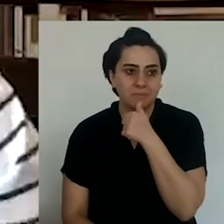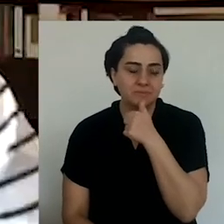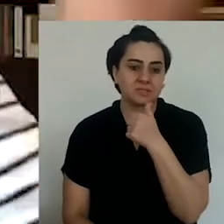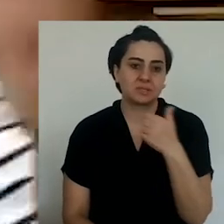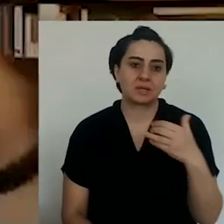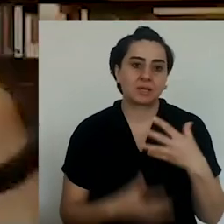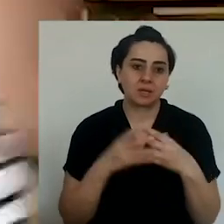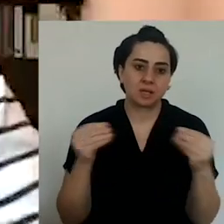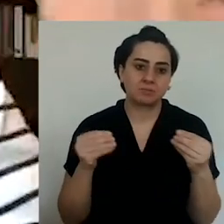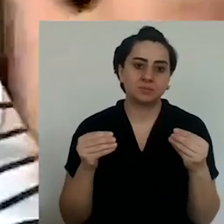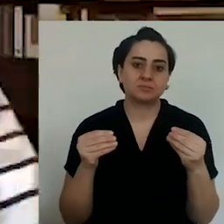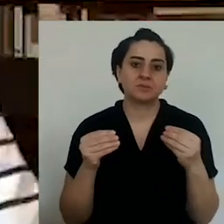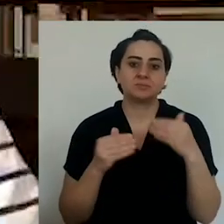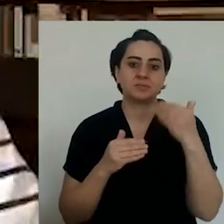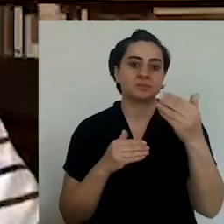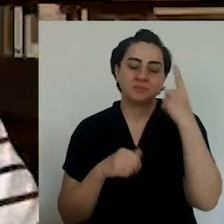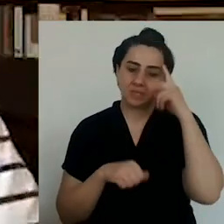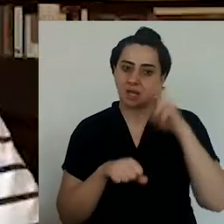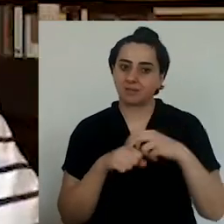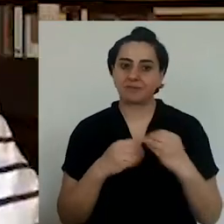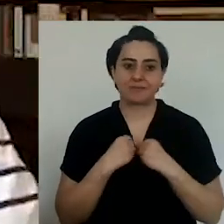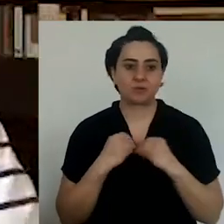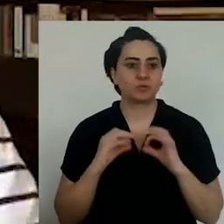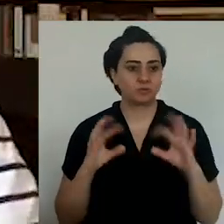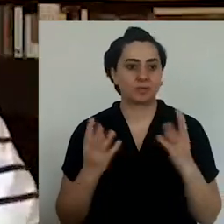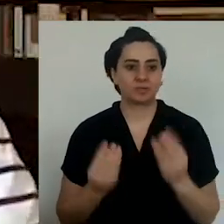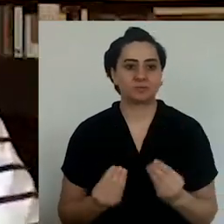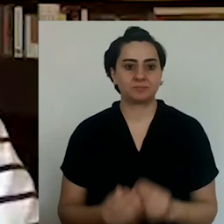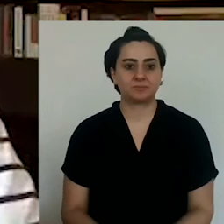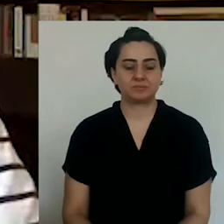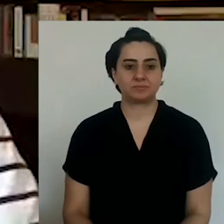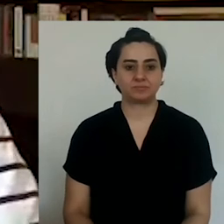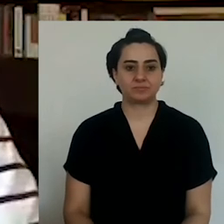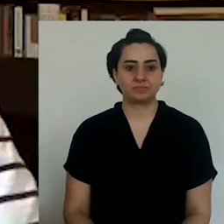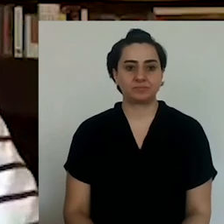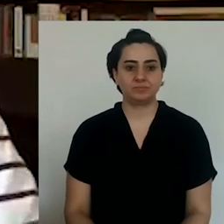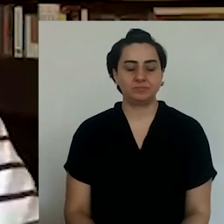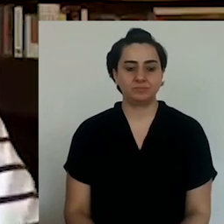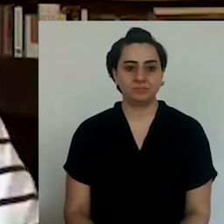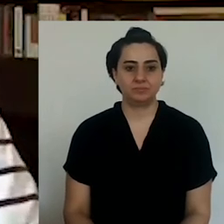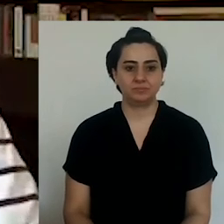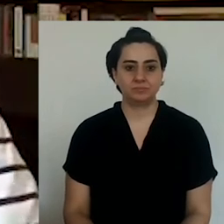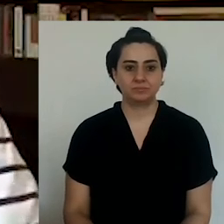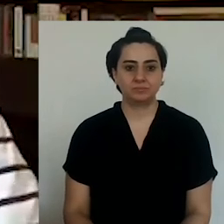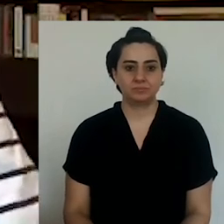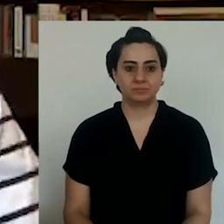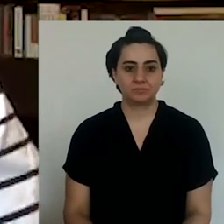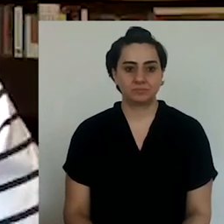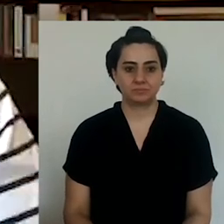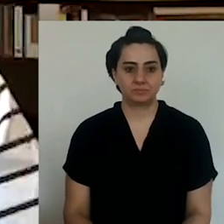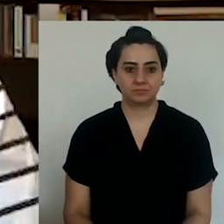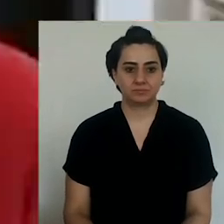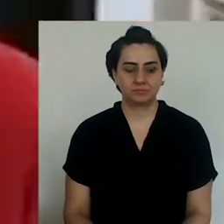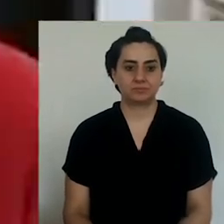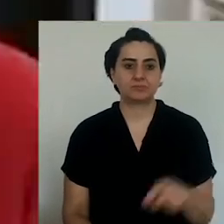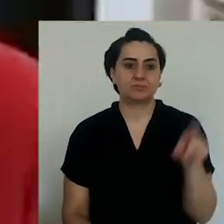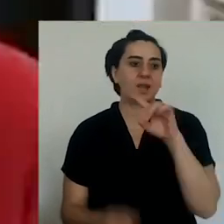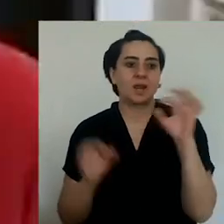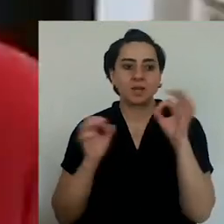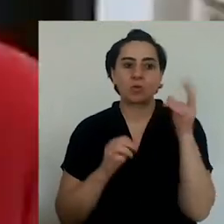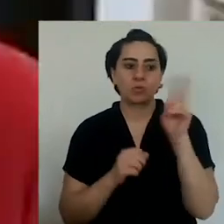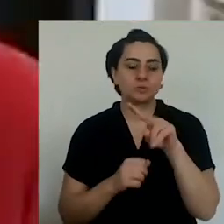working. A smell, for example, might make us remember of our father. Of a lost beloved